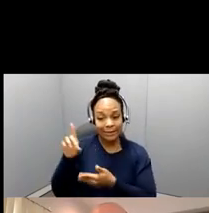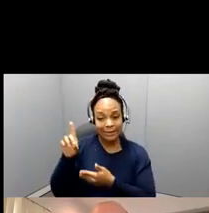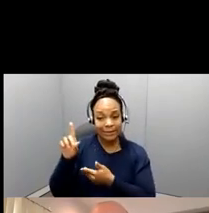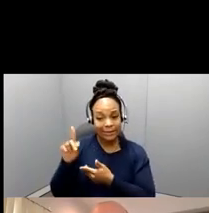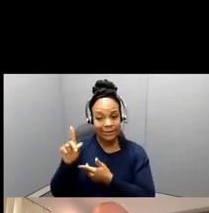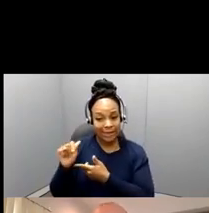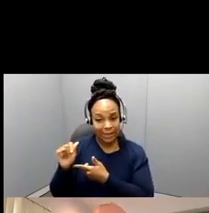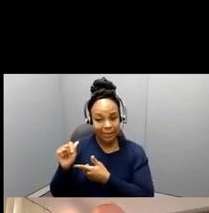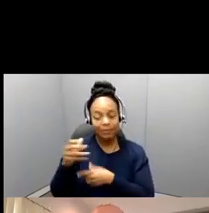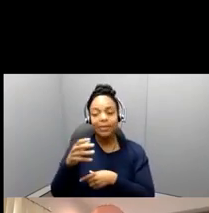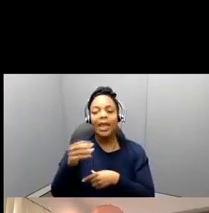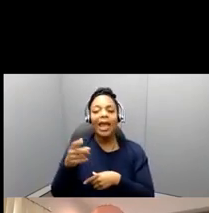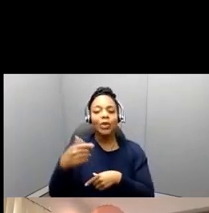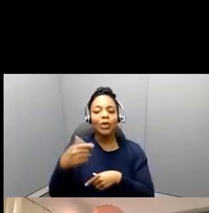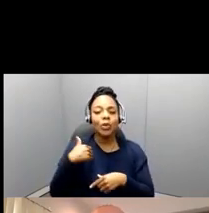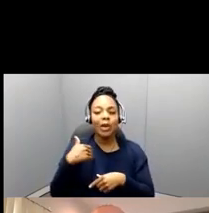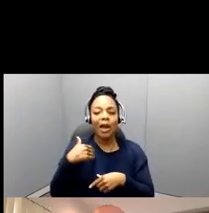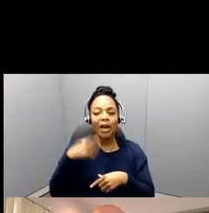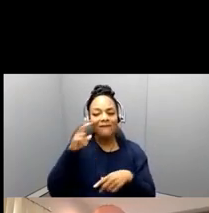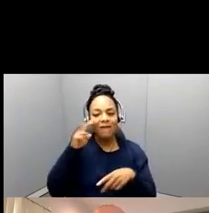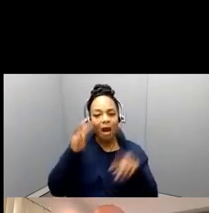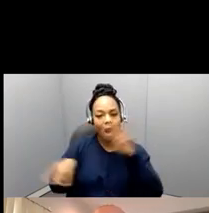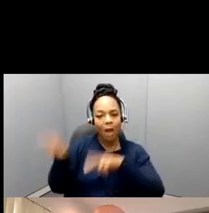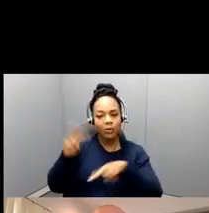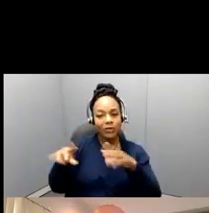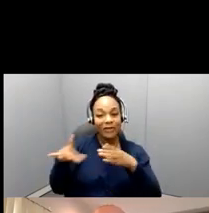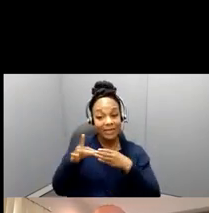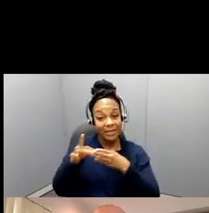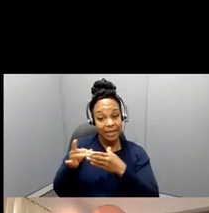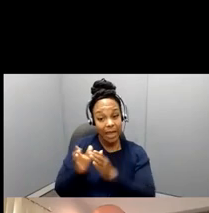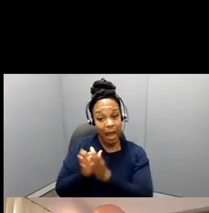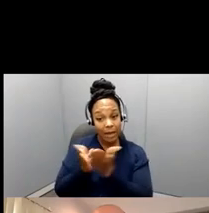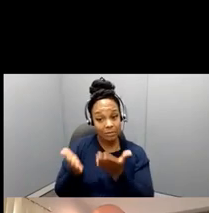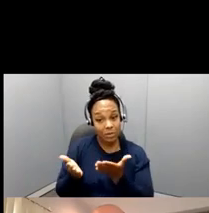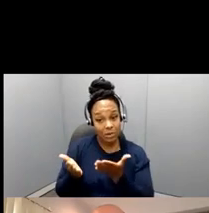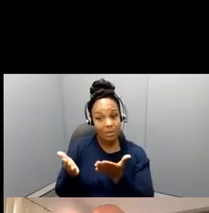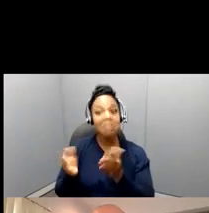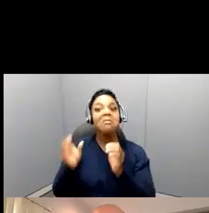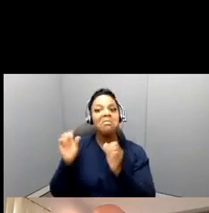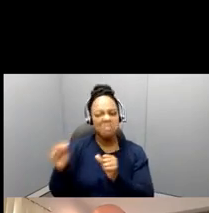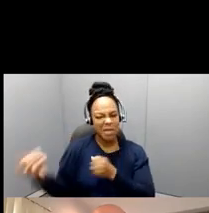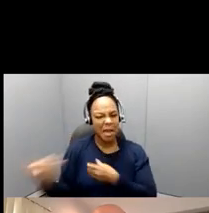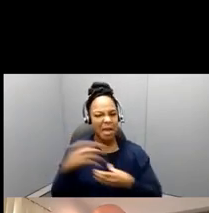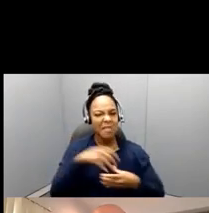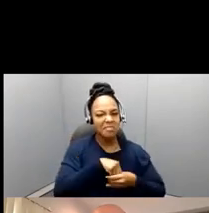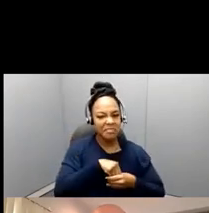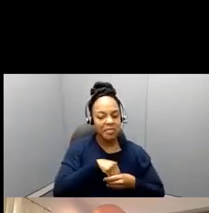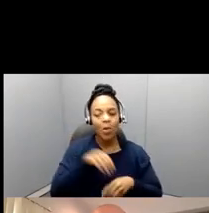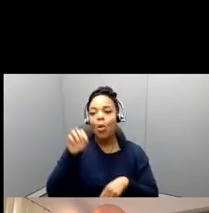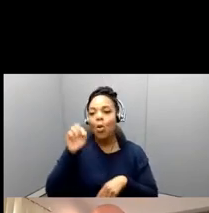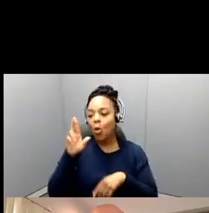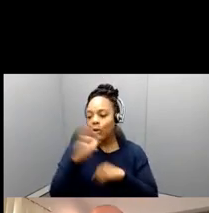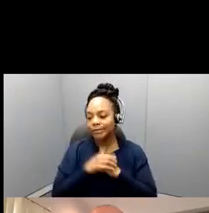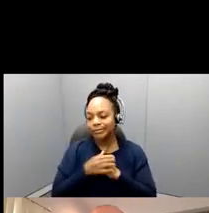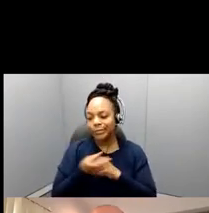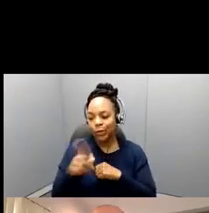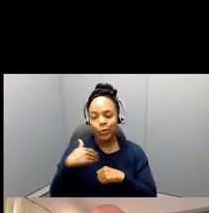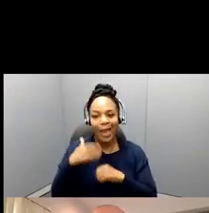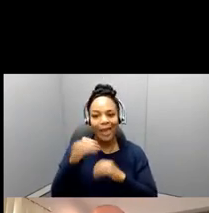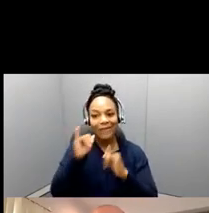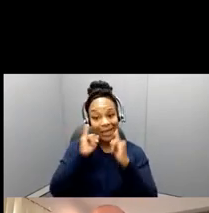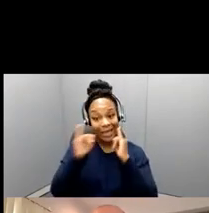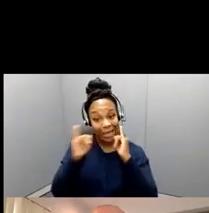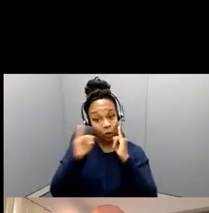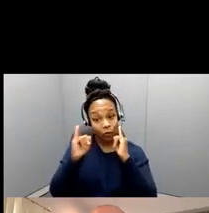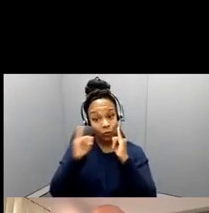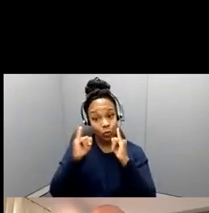guide in, in addition that you can, you can provide, or you have, uh, interview protocol that you've already developed that have